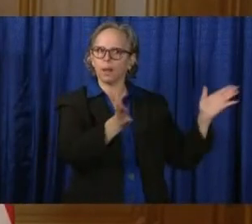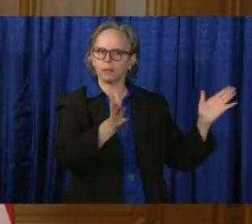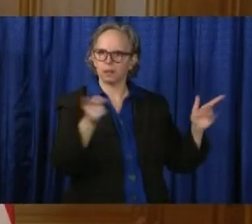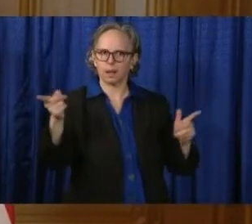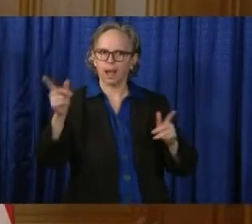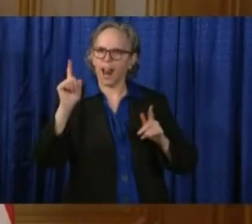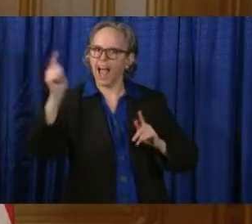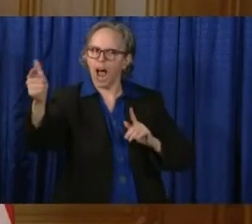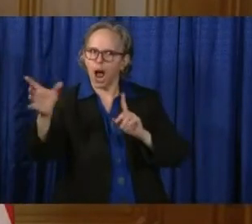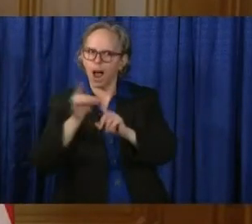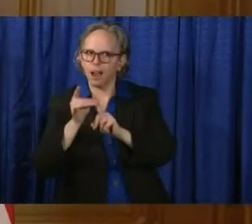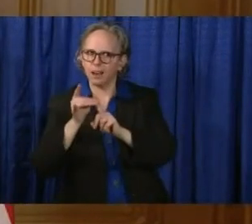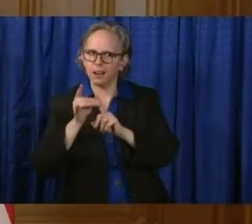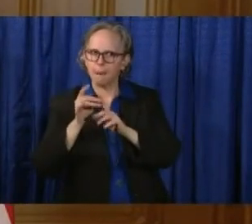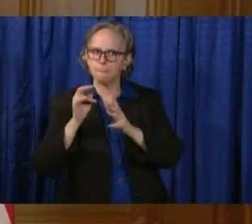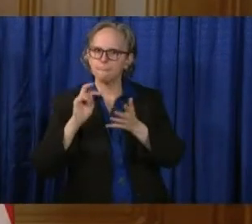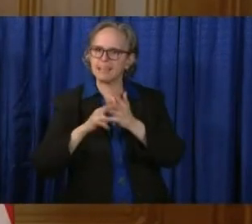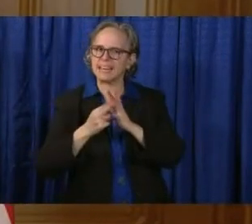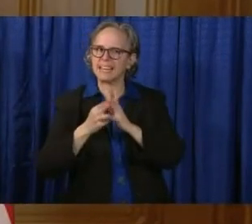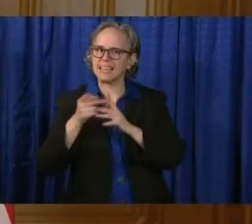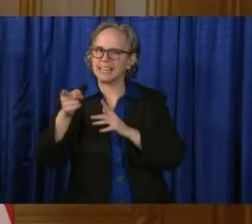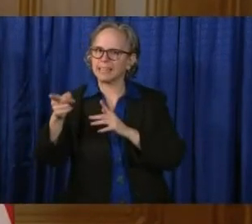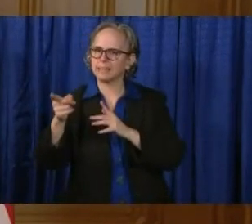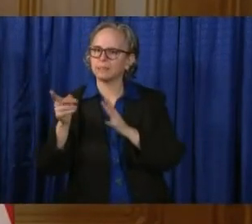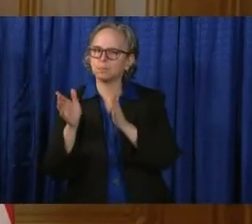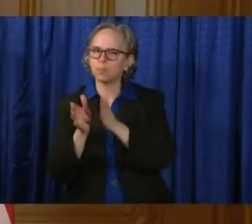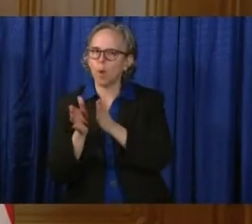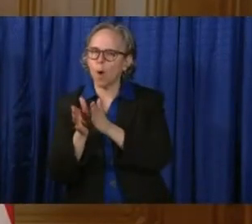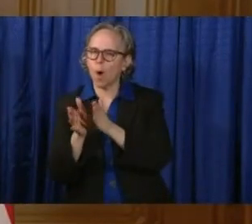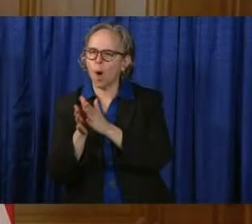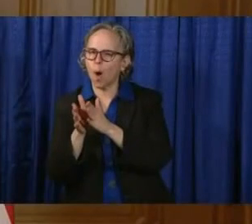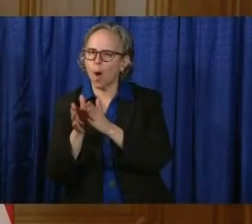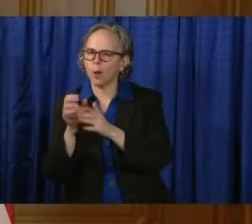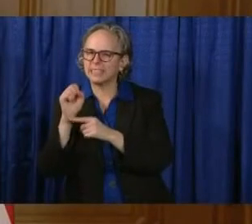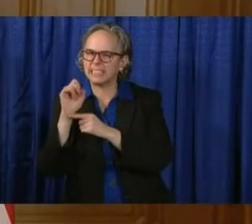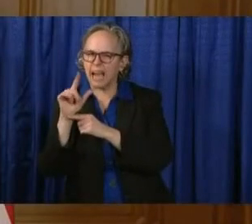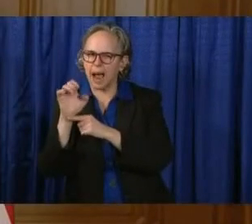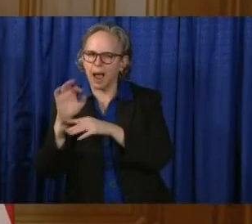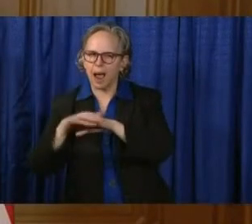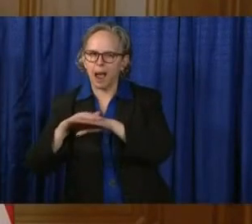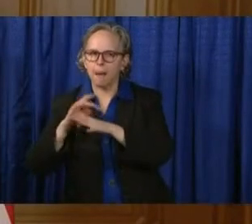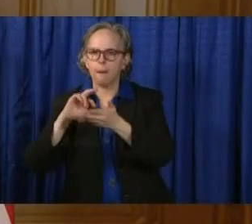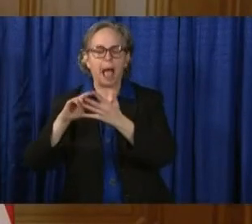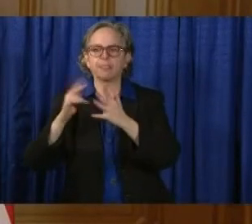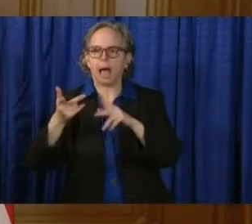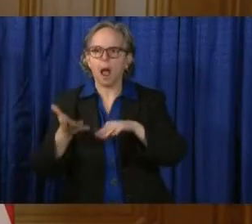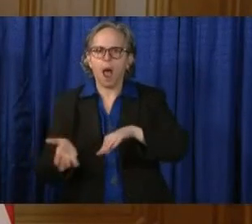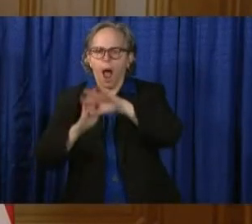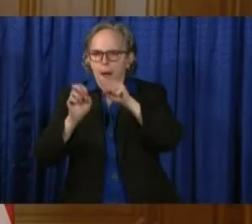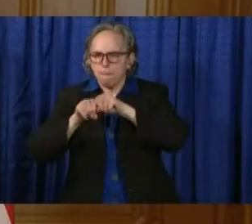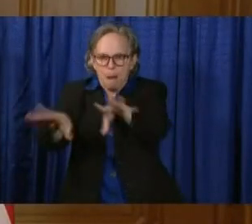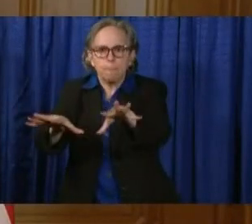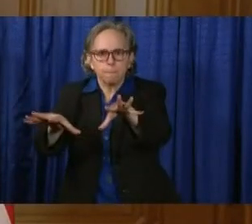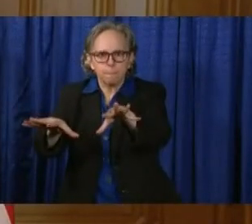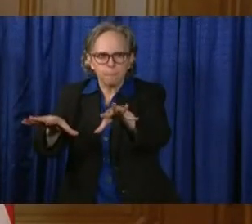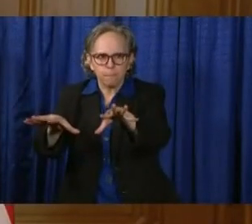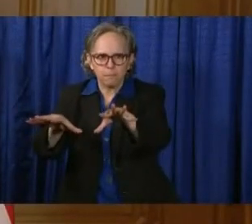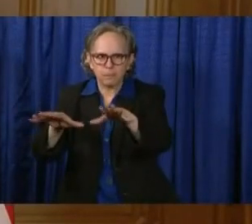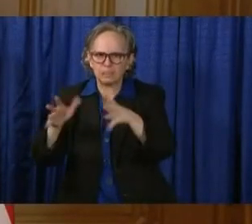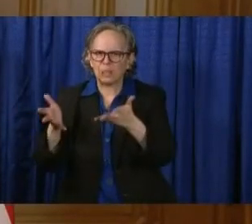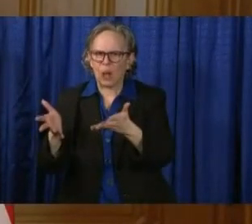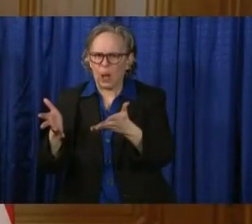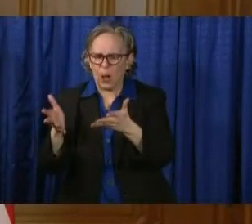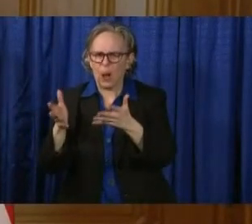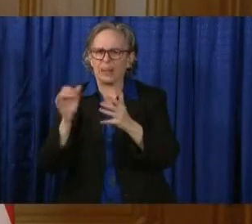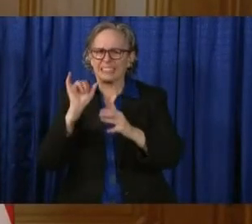of people. And it just takes off. And so this is something that we're going to have to continue